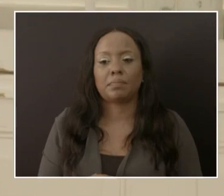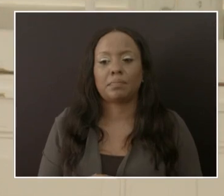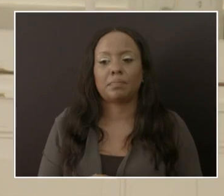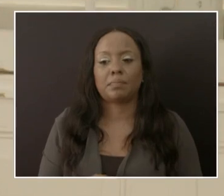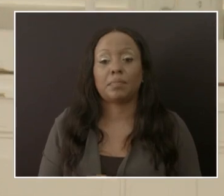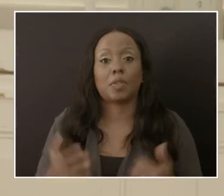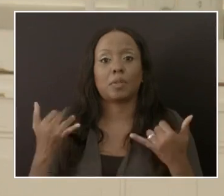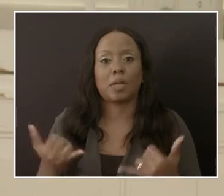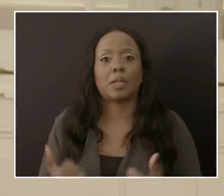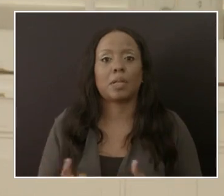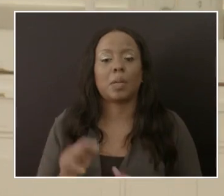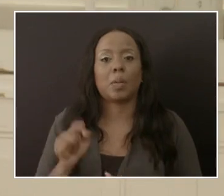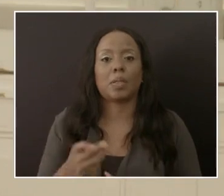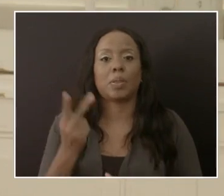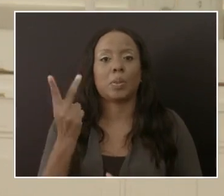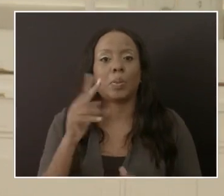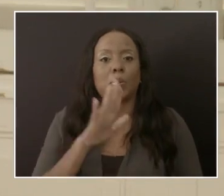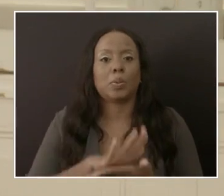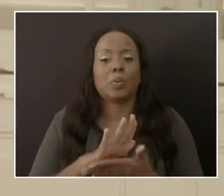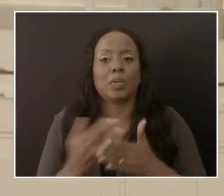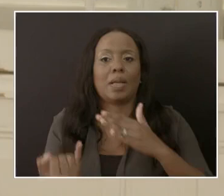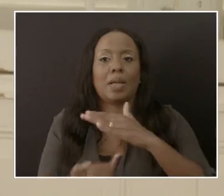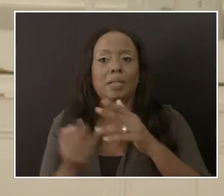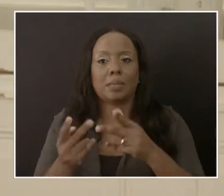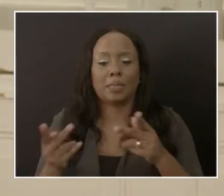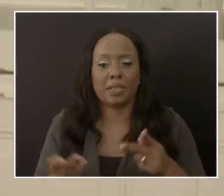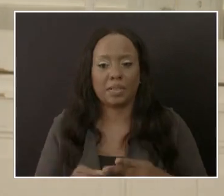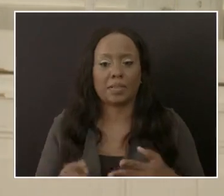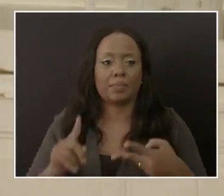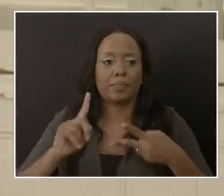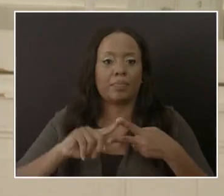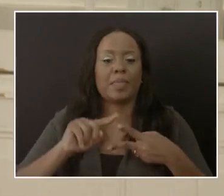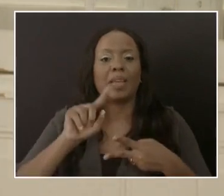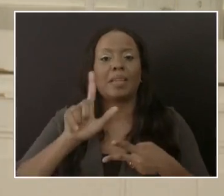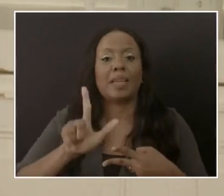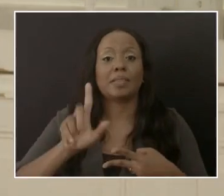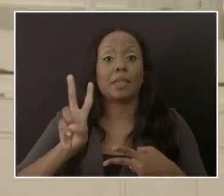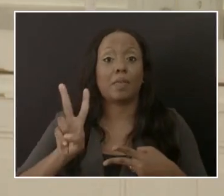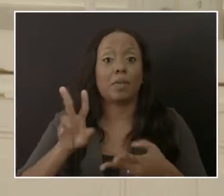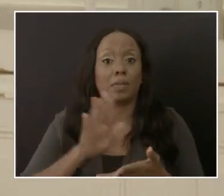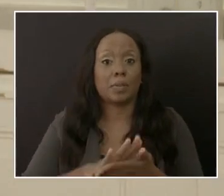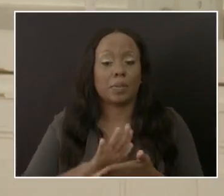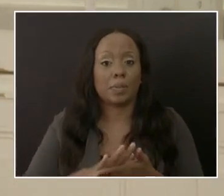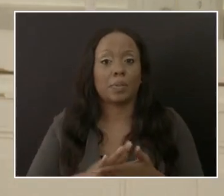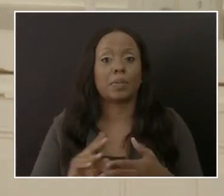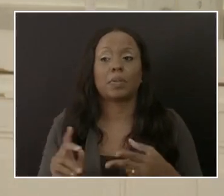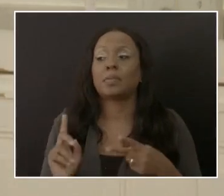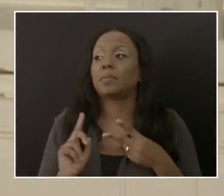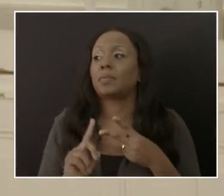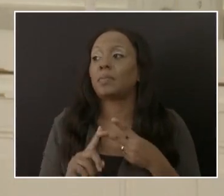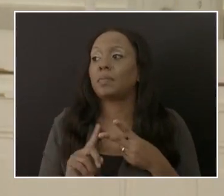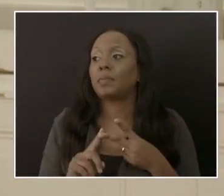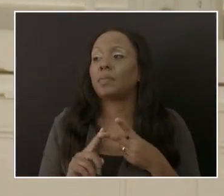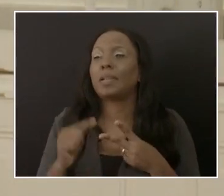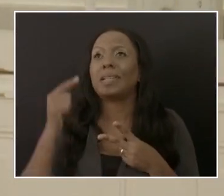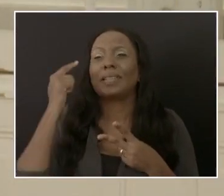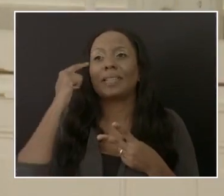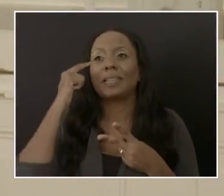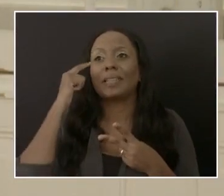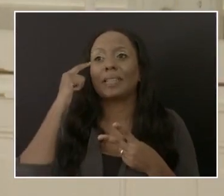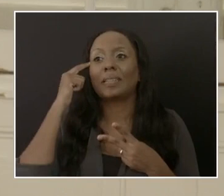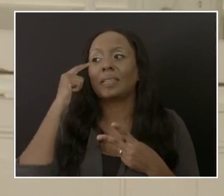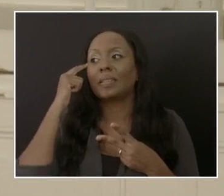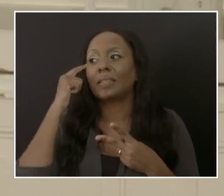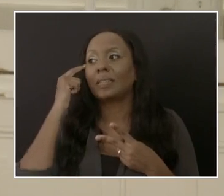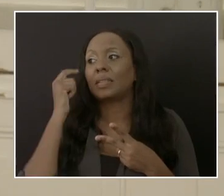isolation centers. That is the Lester Vaughan school. And I think that